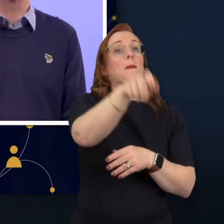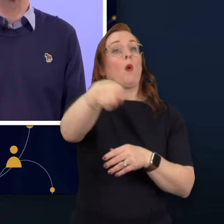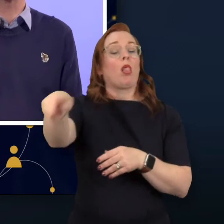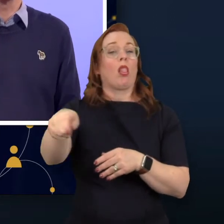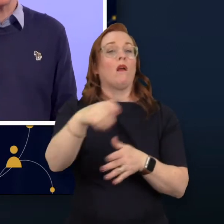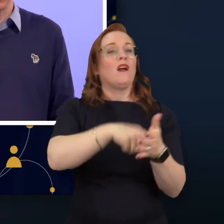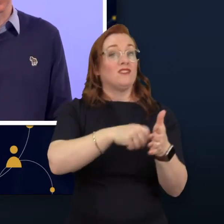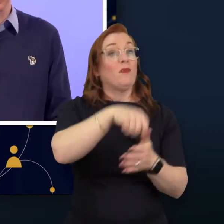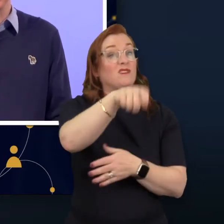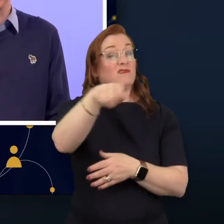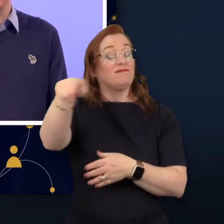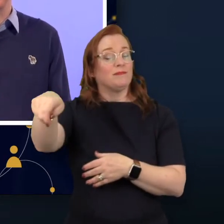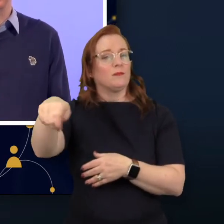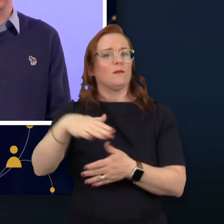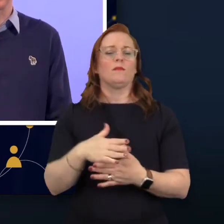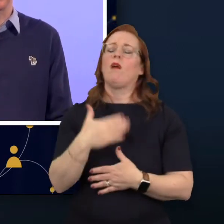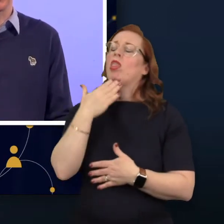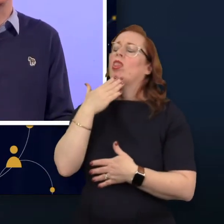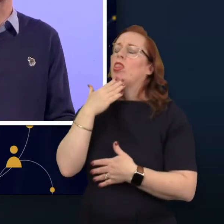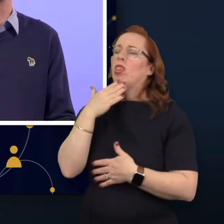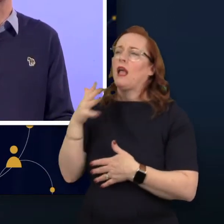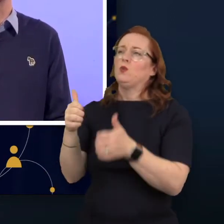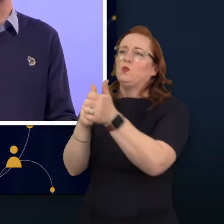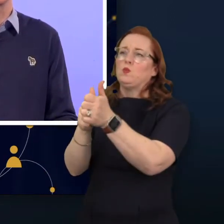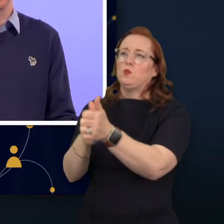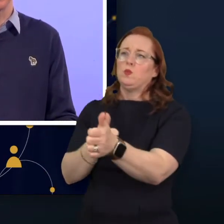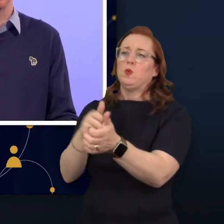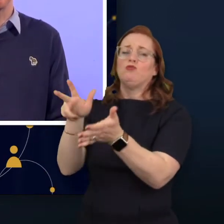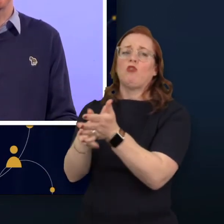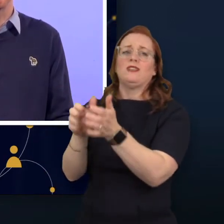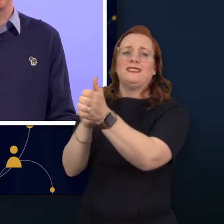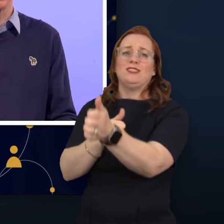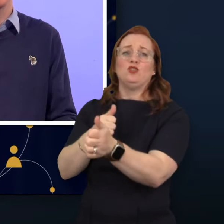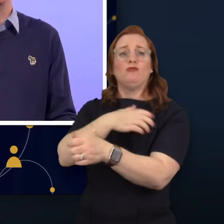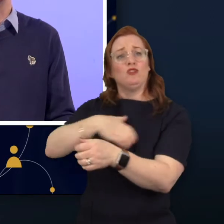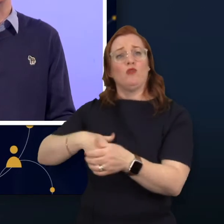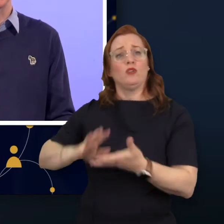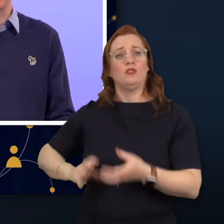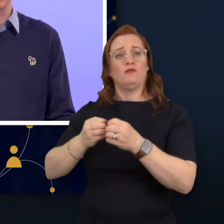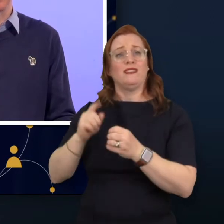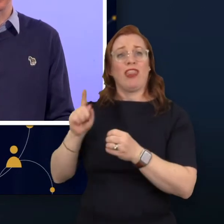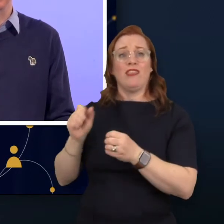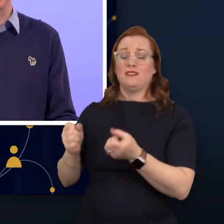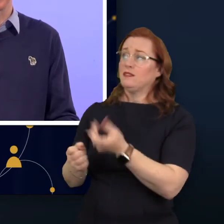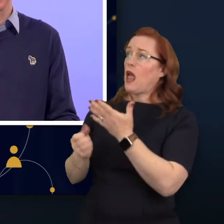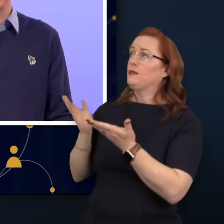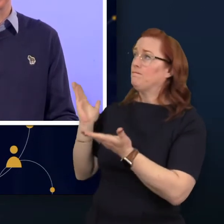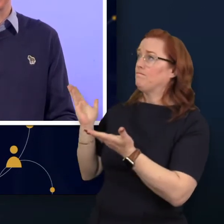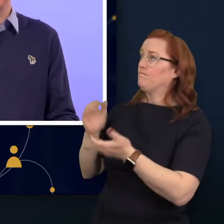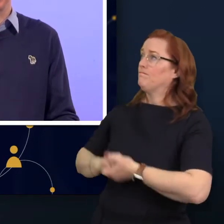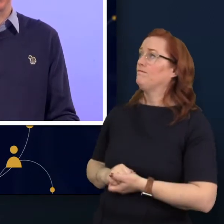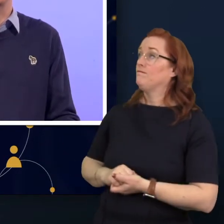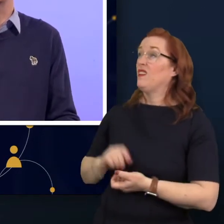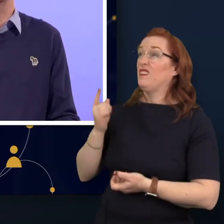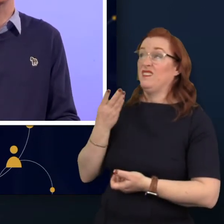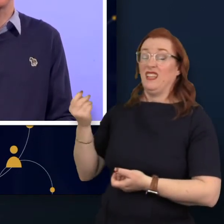I want to thank the Chartered Institute of Insurance for their help developing this slide. And these are just some examples. As